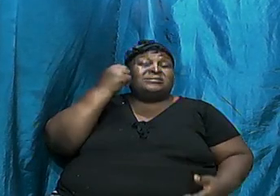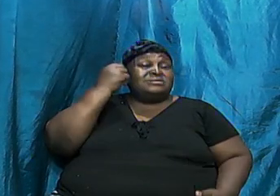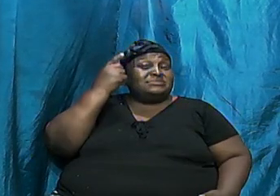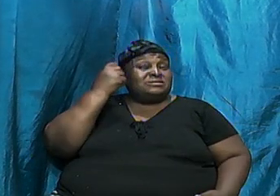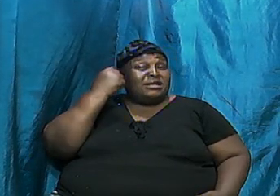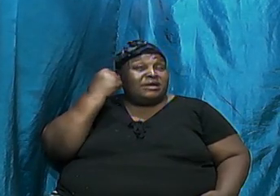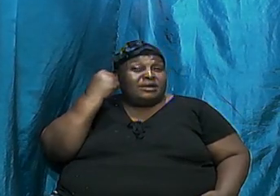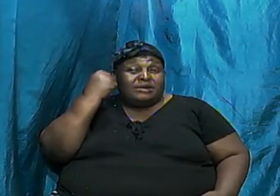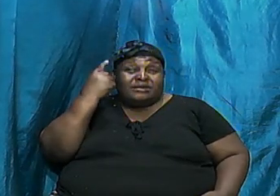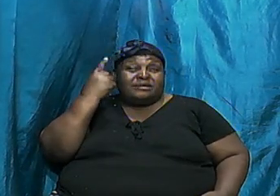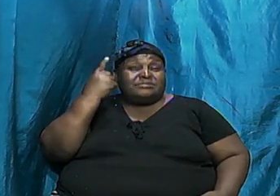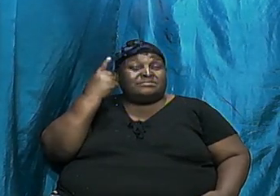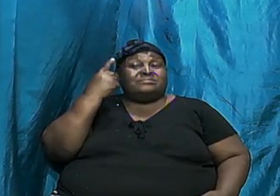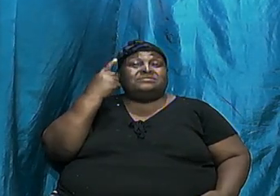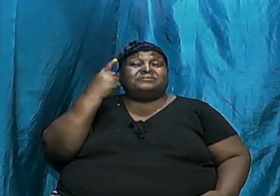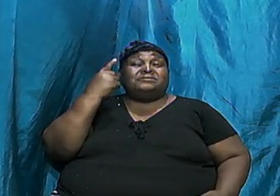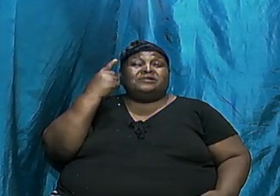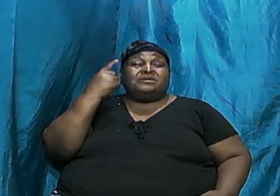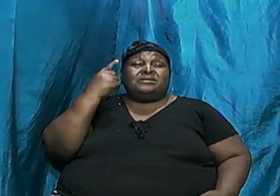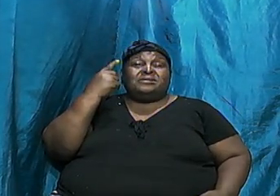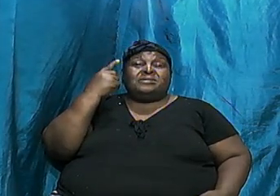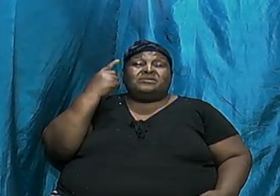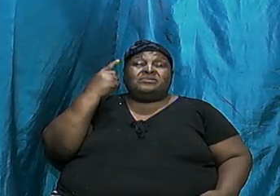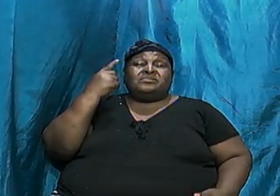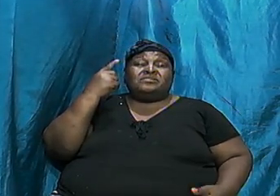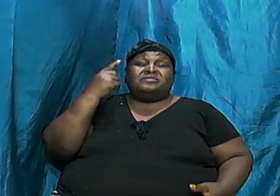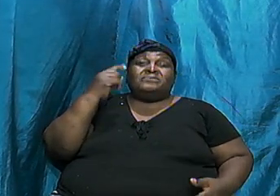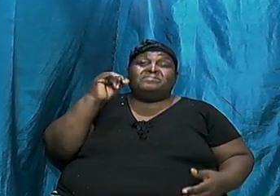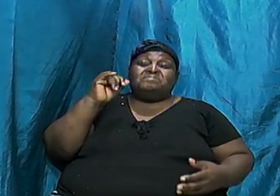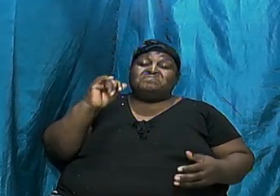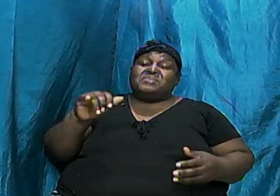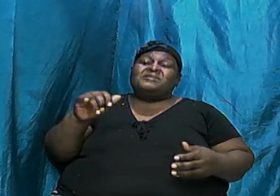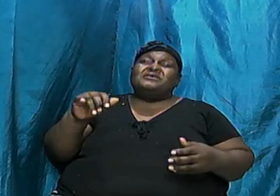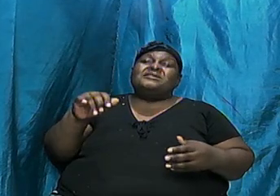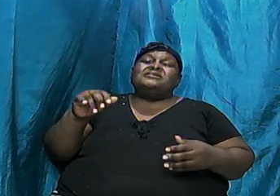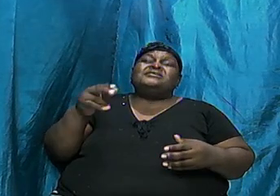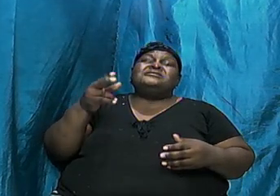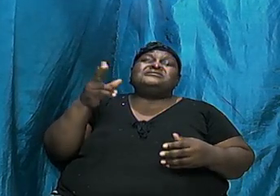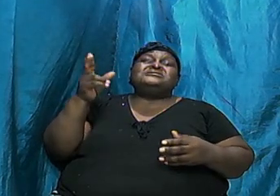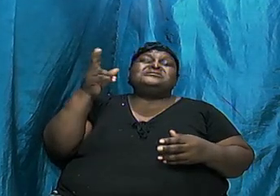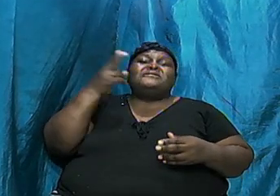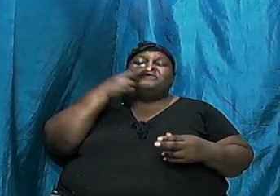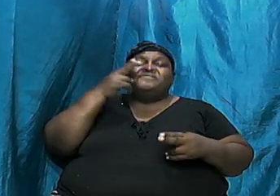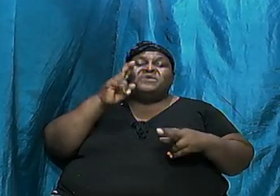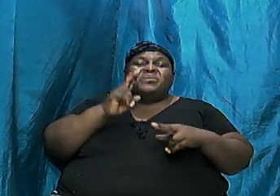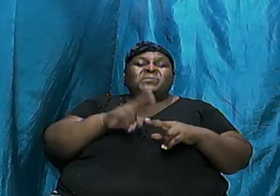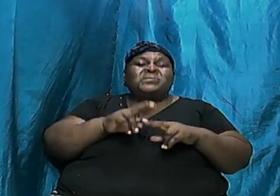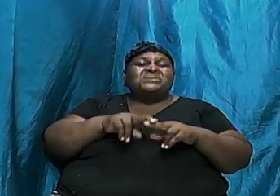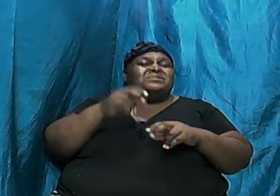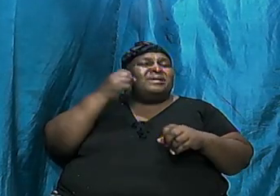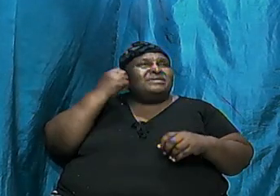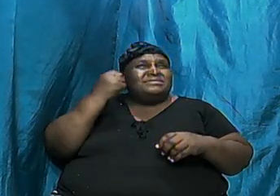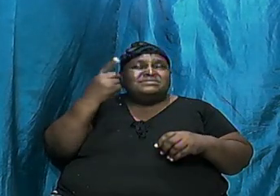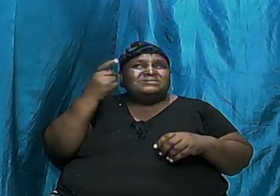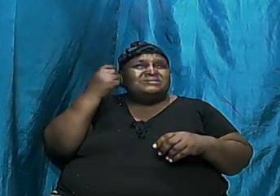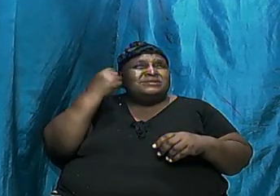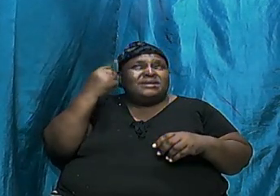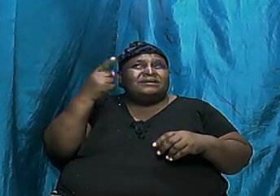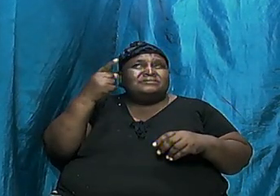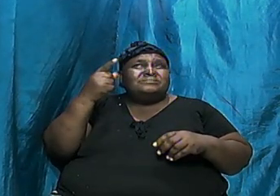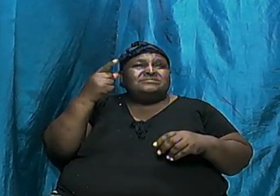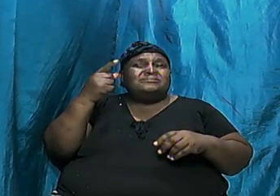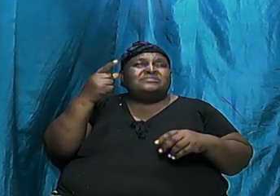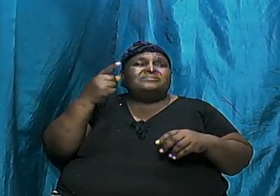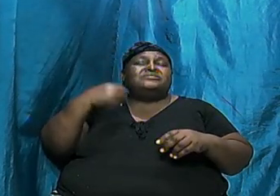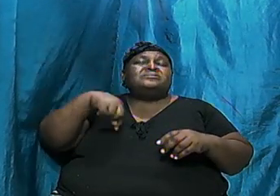of to get a basic yet fundamental understanding of so that